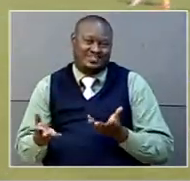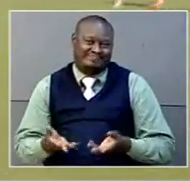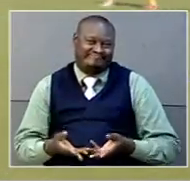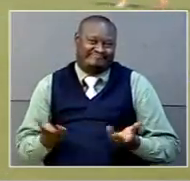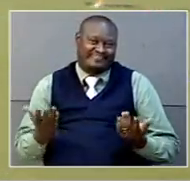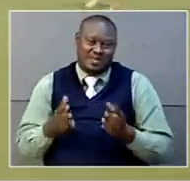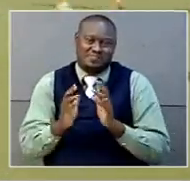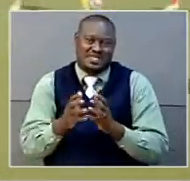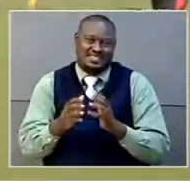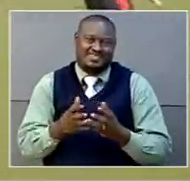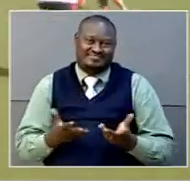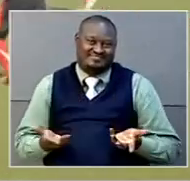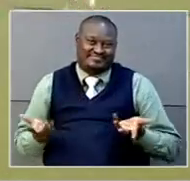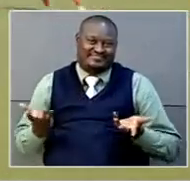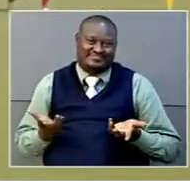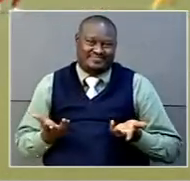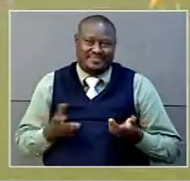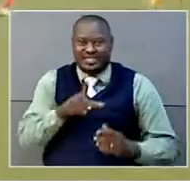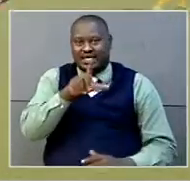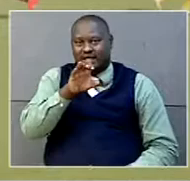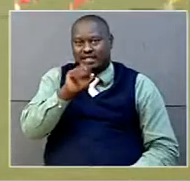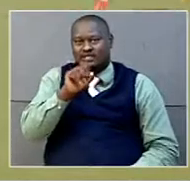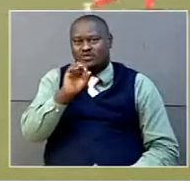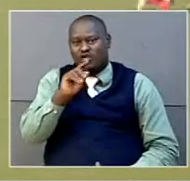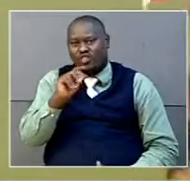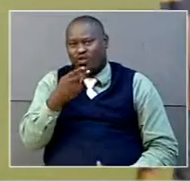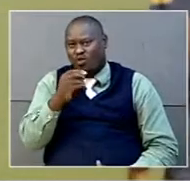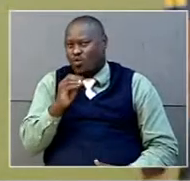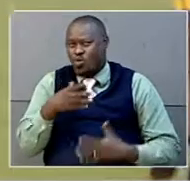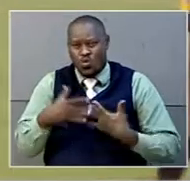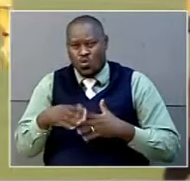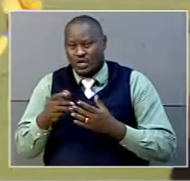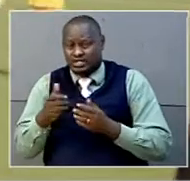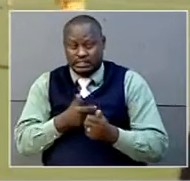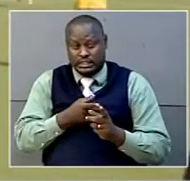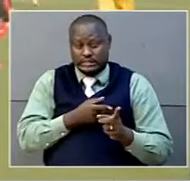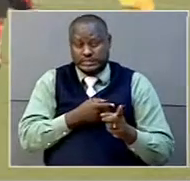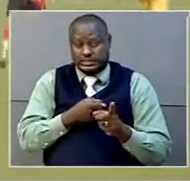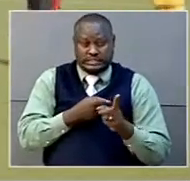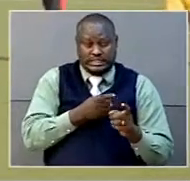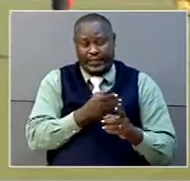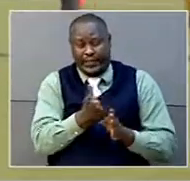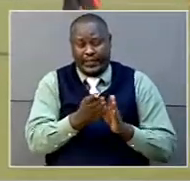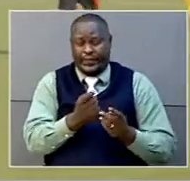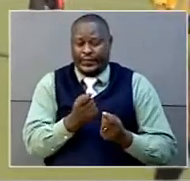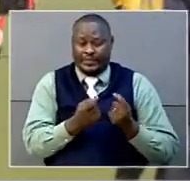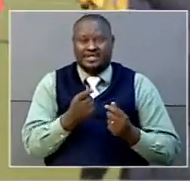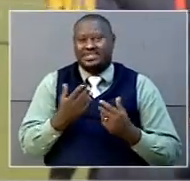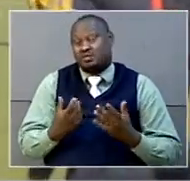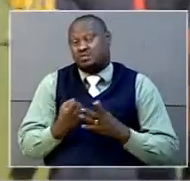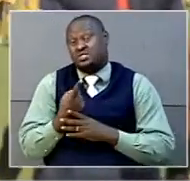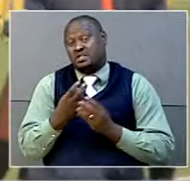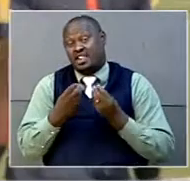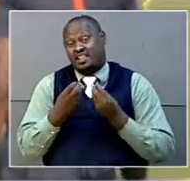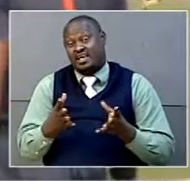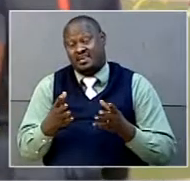a penalty shot-out and holding Lesotho almost beyond the South African's limit. They now lose an opportunity to